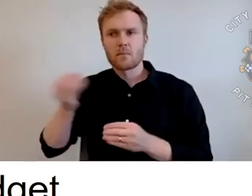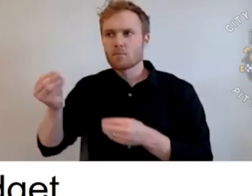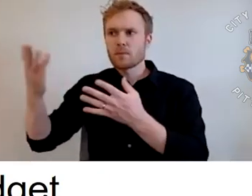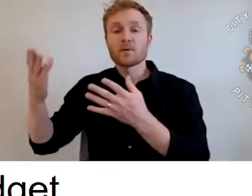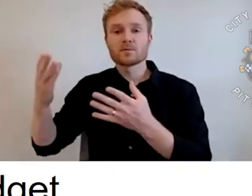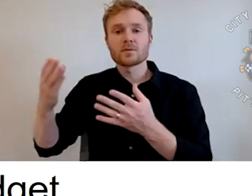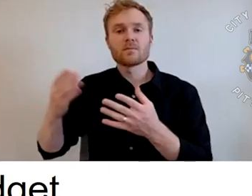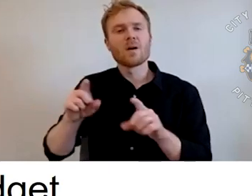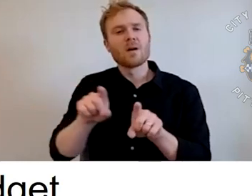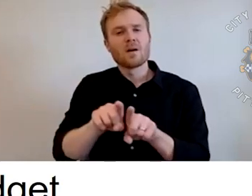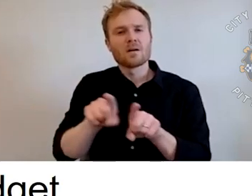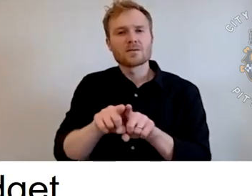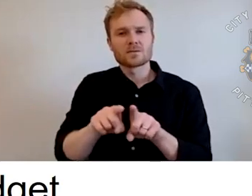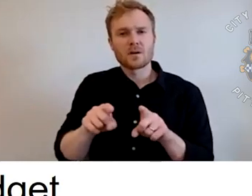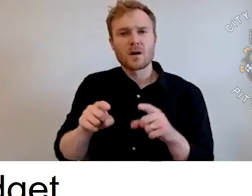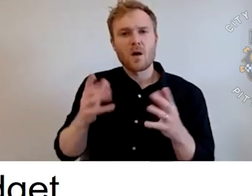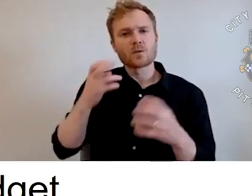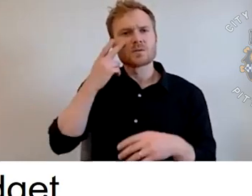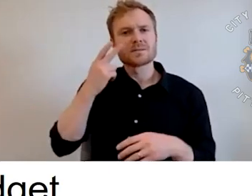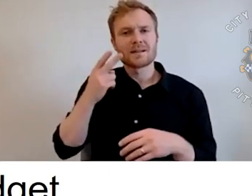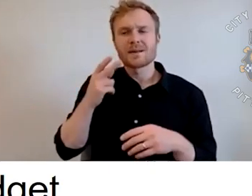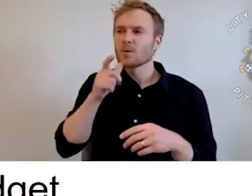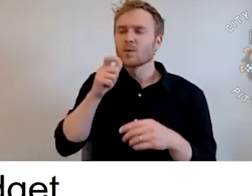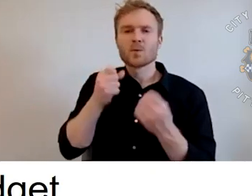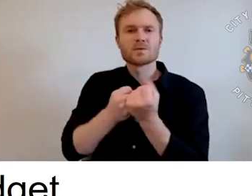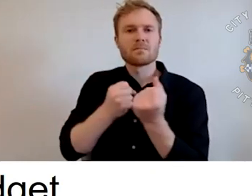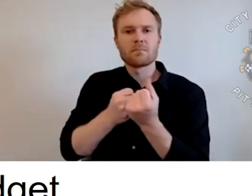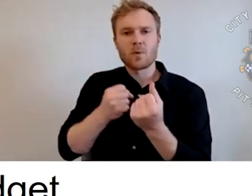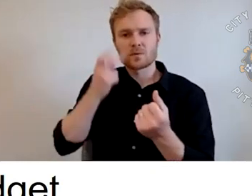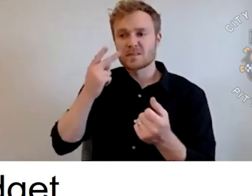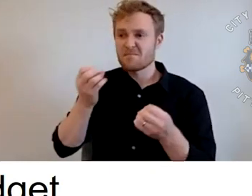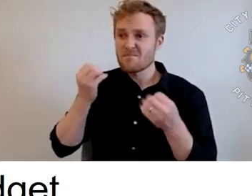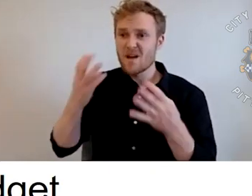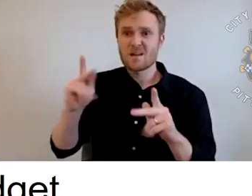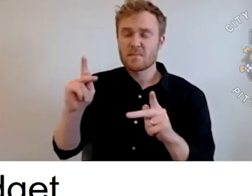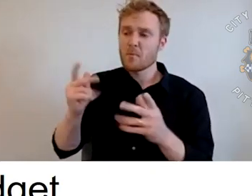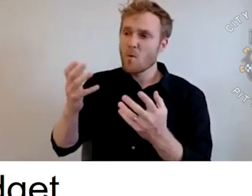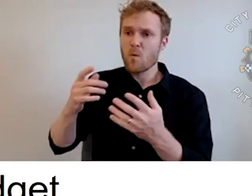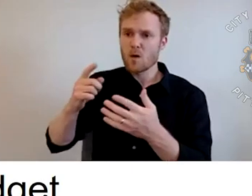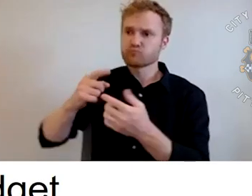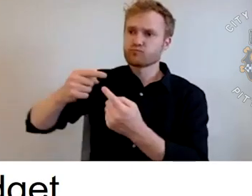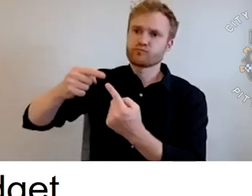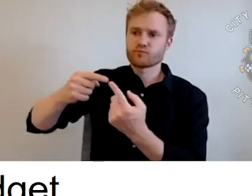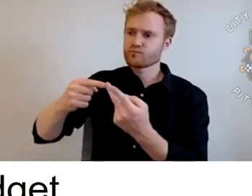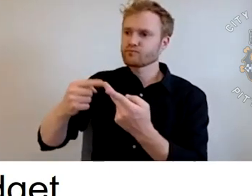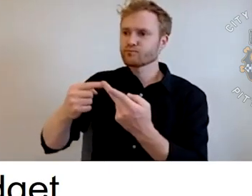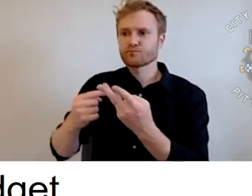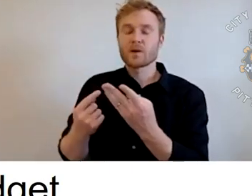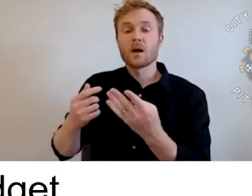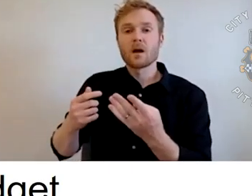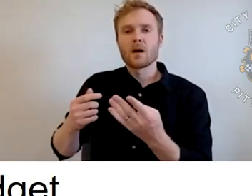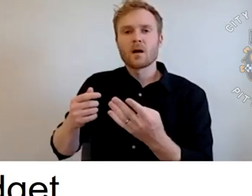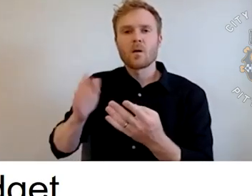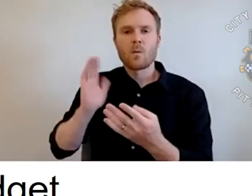deliberating what to include in the budget, they have that record of what the public wants. Additionally, your questions via expert panel are going to be